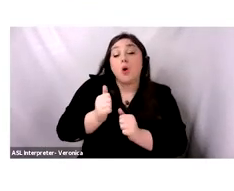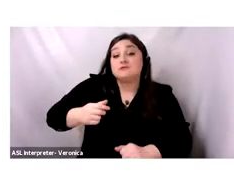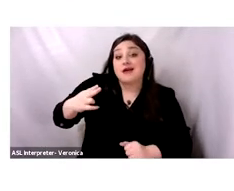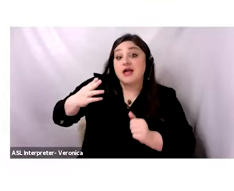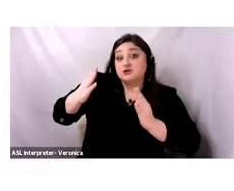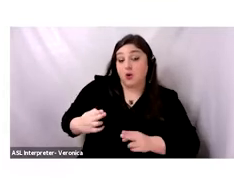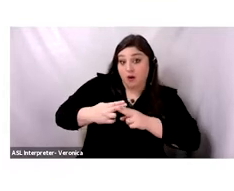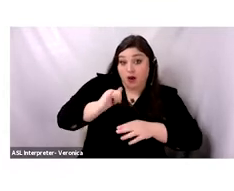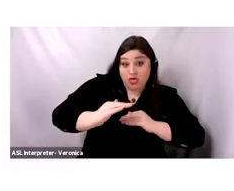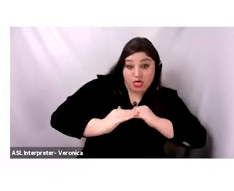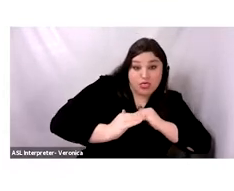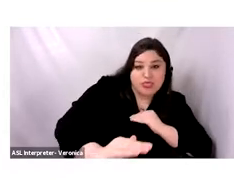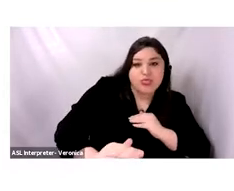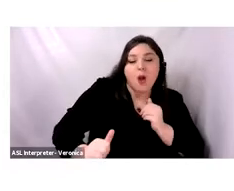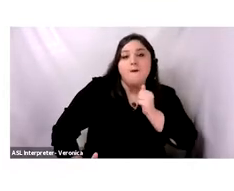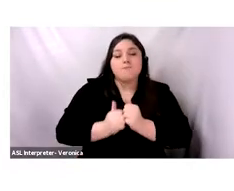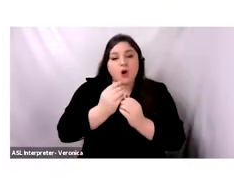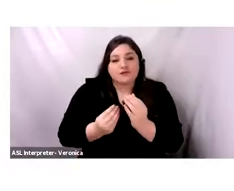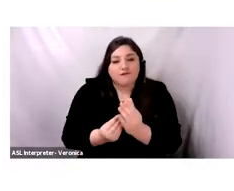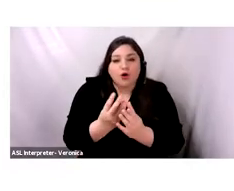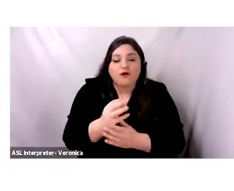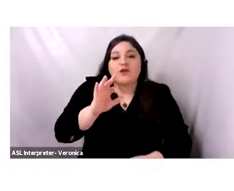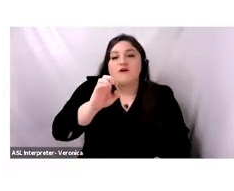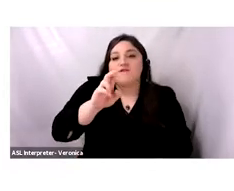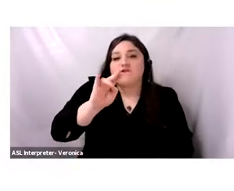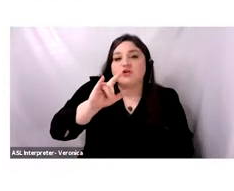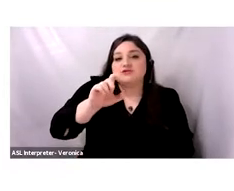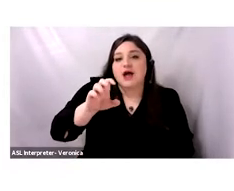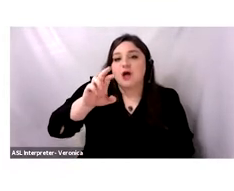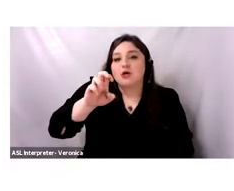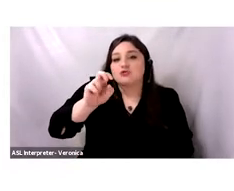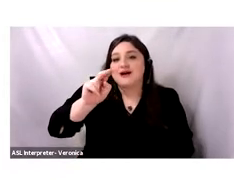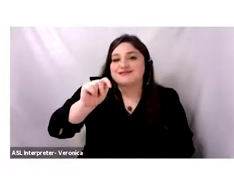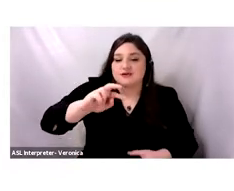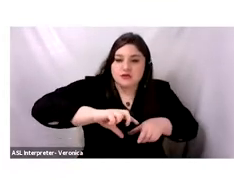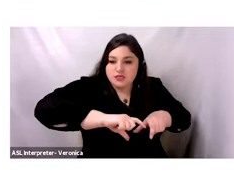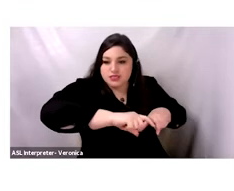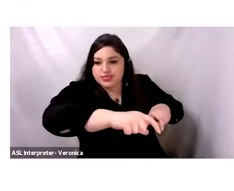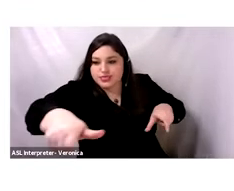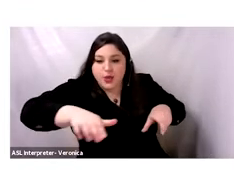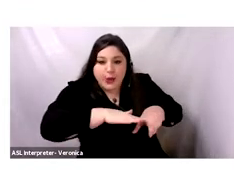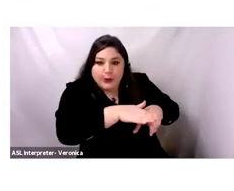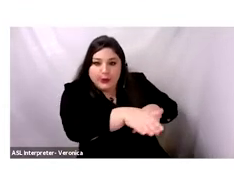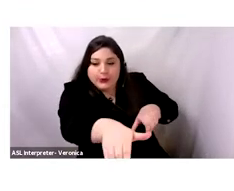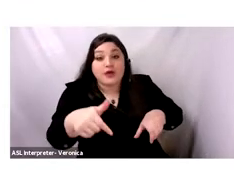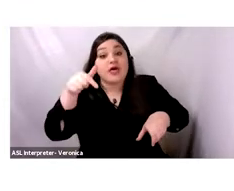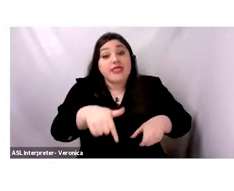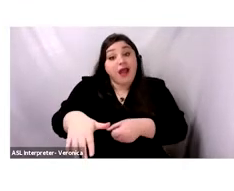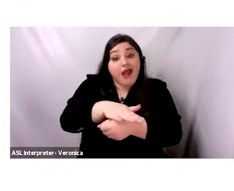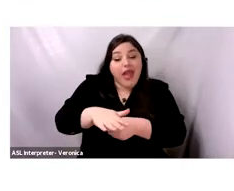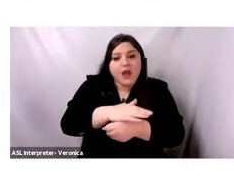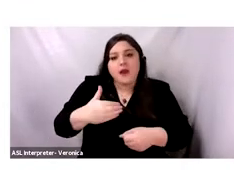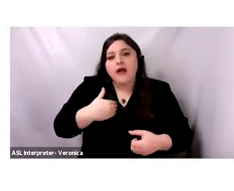Fertile Crescent, the area that is around major rivers in what we call